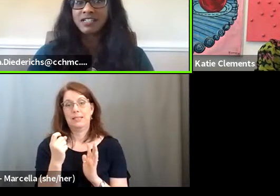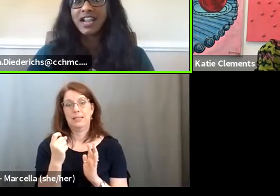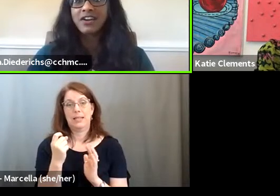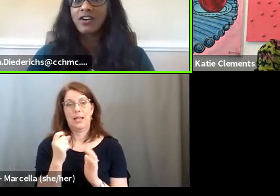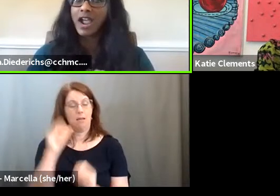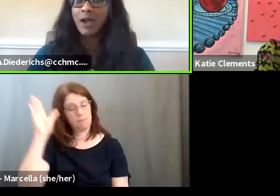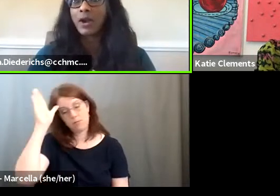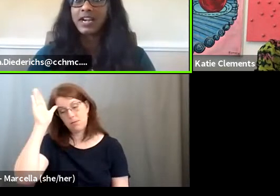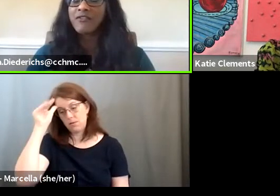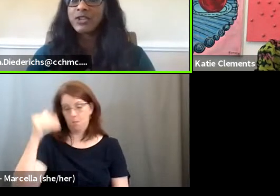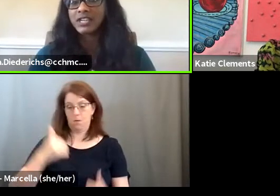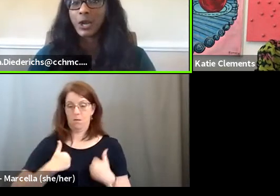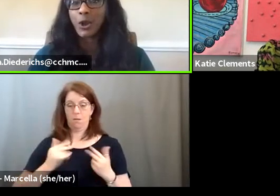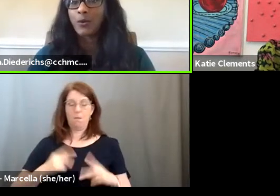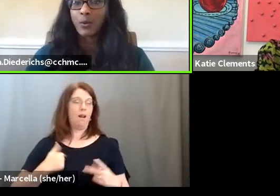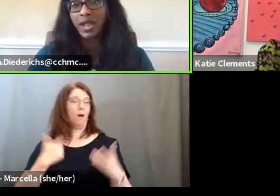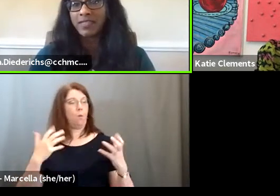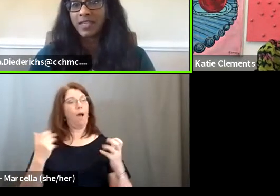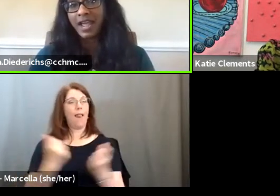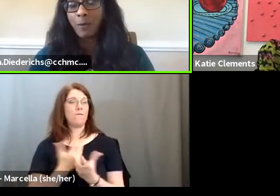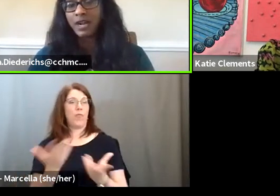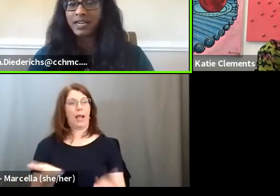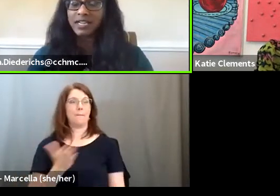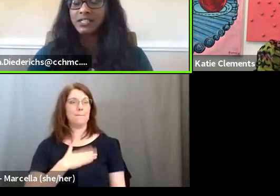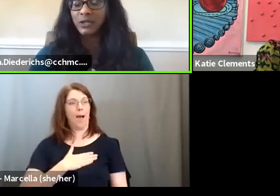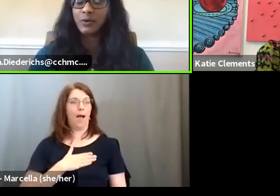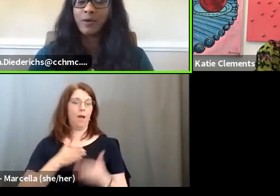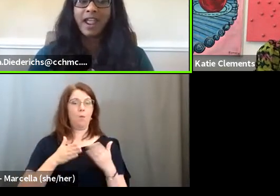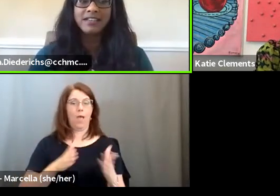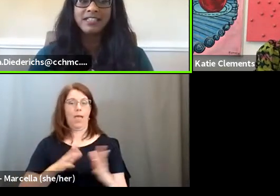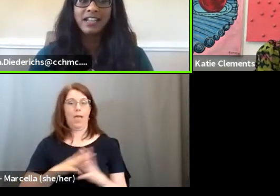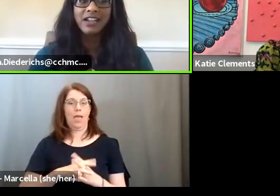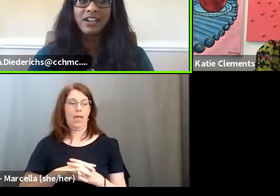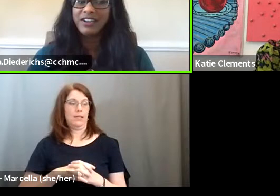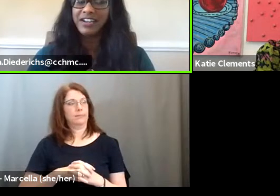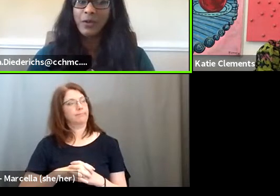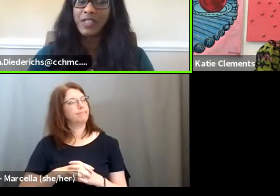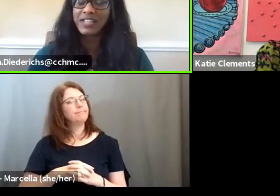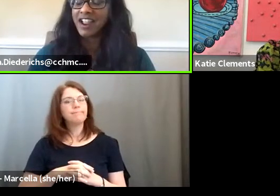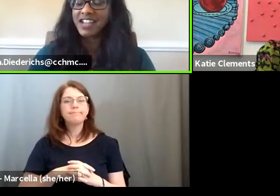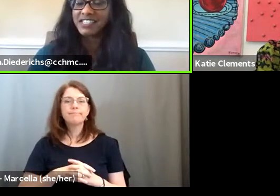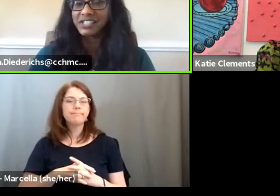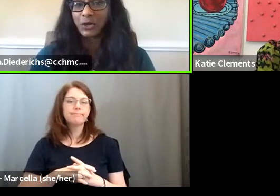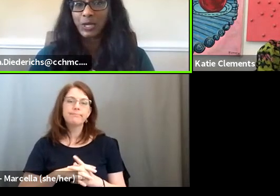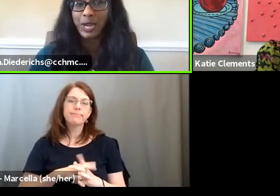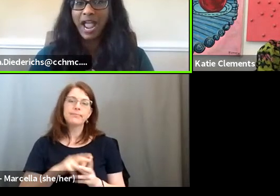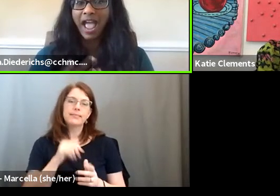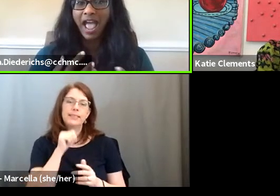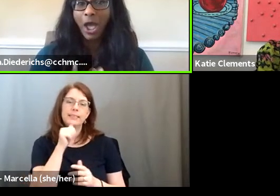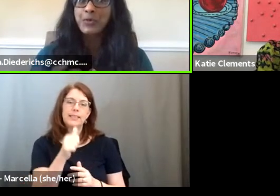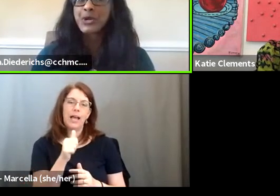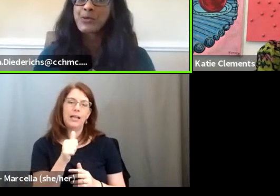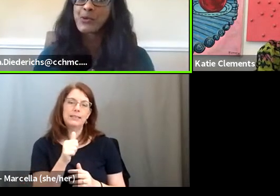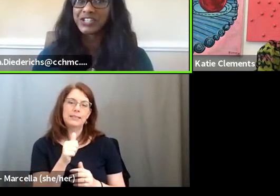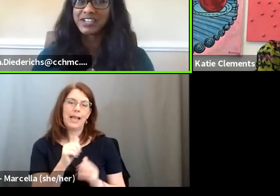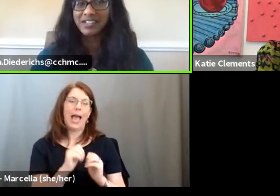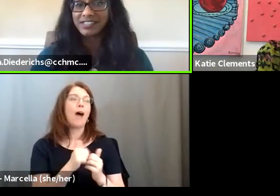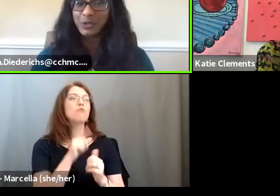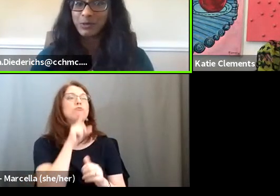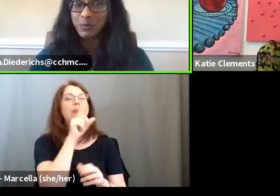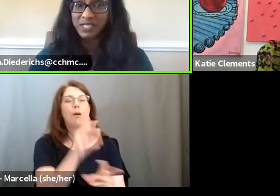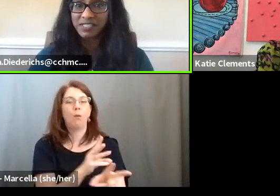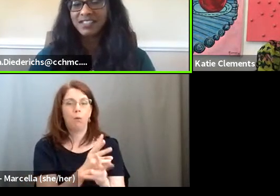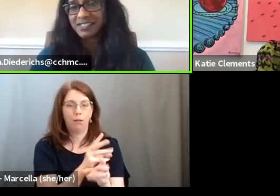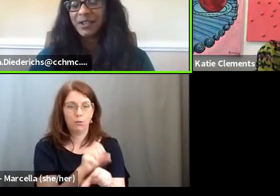stubborn young designer, I wanted everything to go the way that I wanted it to. And, you know, that's not necessarily how the real world